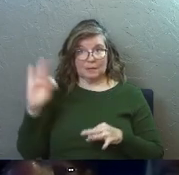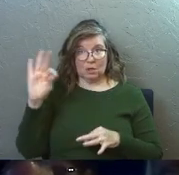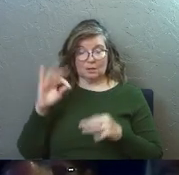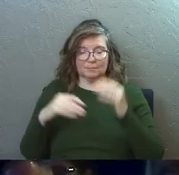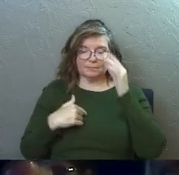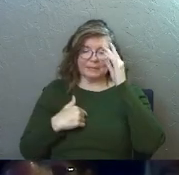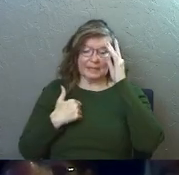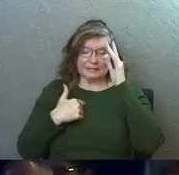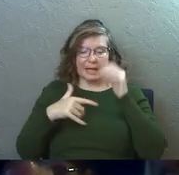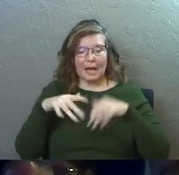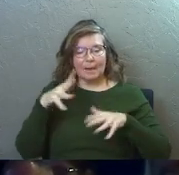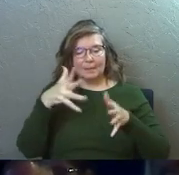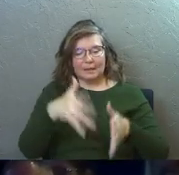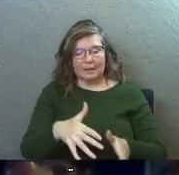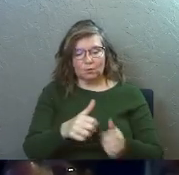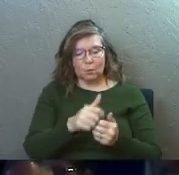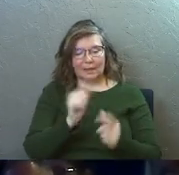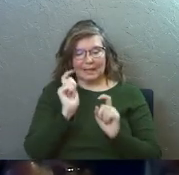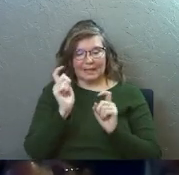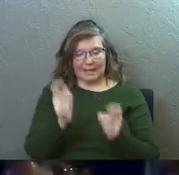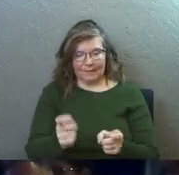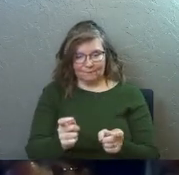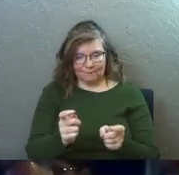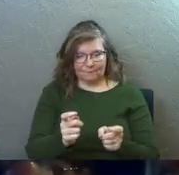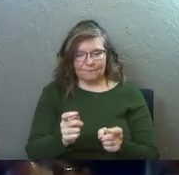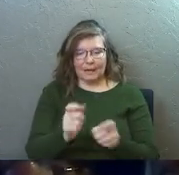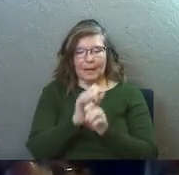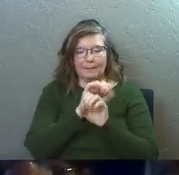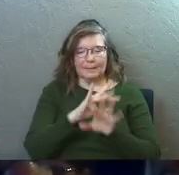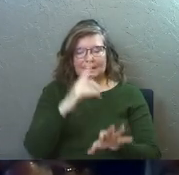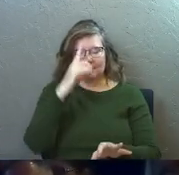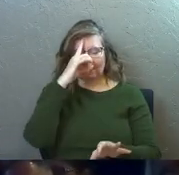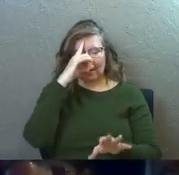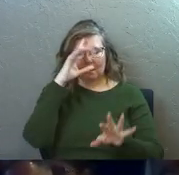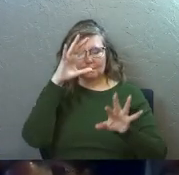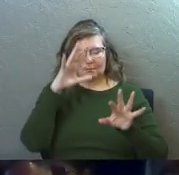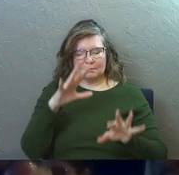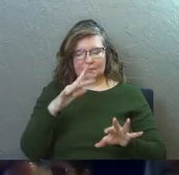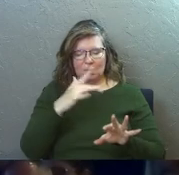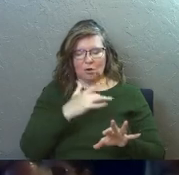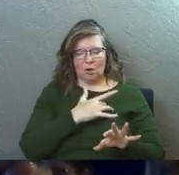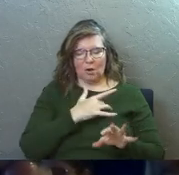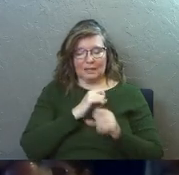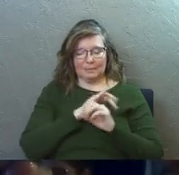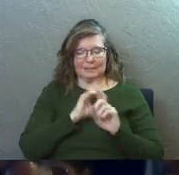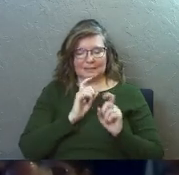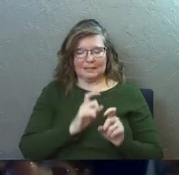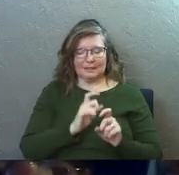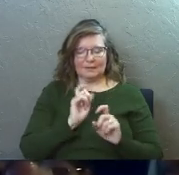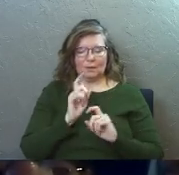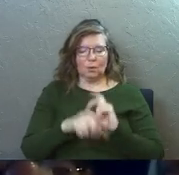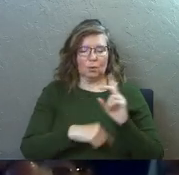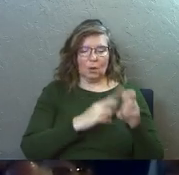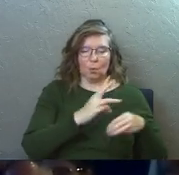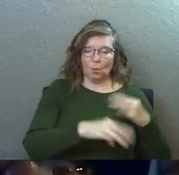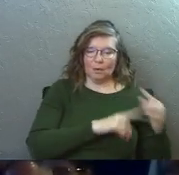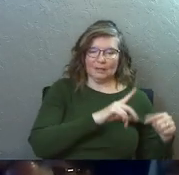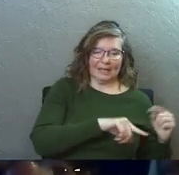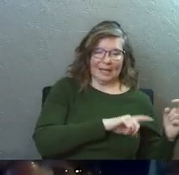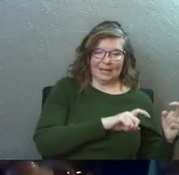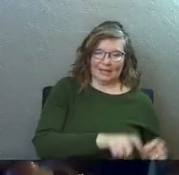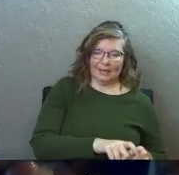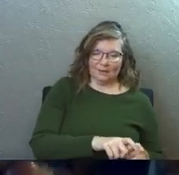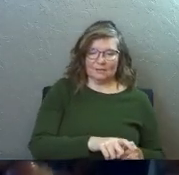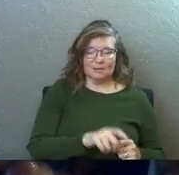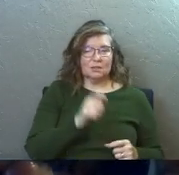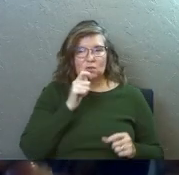to his people, says, I'm leaving you with a gift. Verse 27, peace of mind and heart, and the peace I give is a gift the world cannot give.